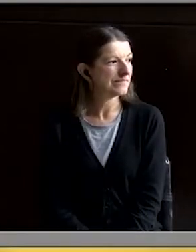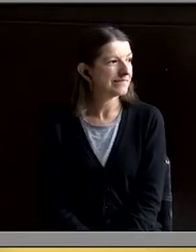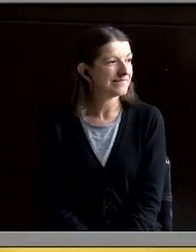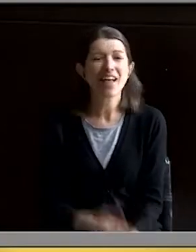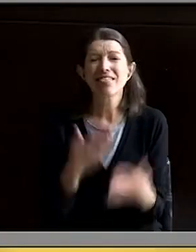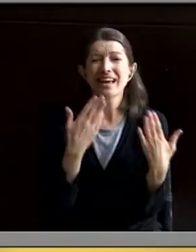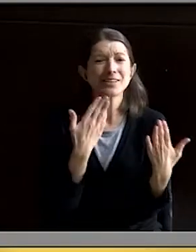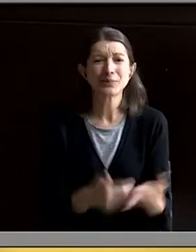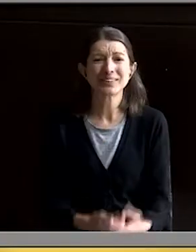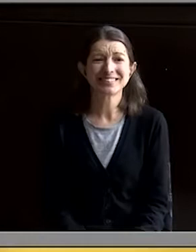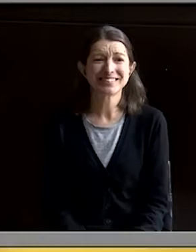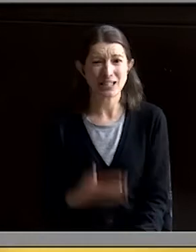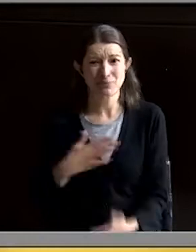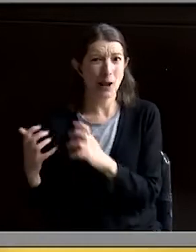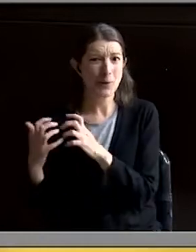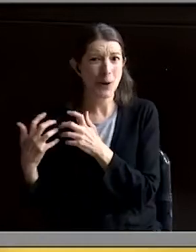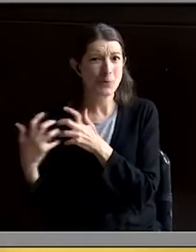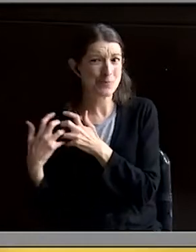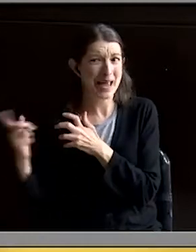Thank you. That's my roommate.